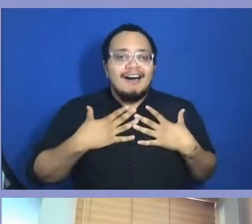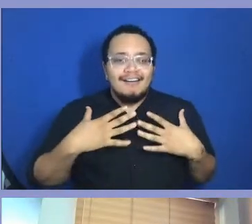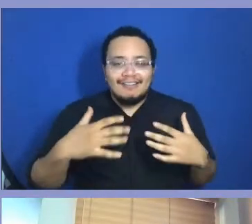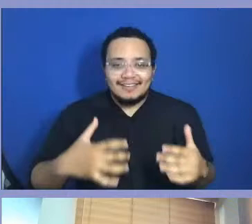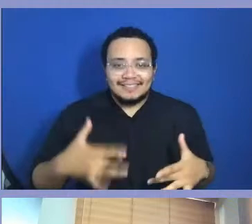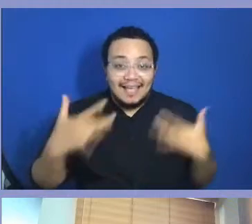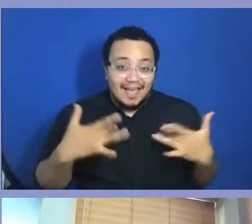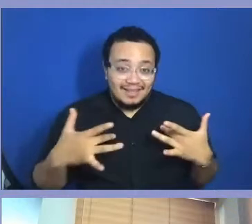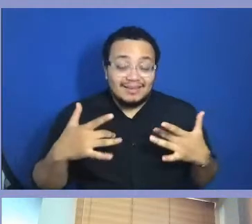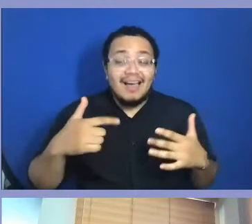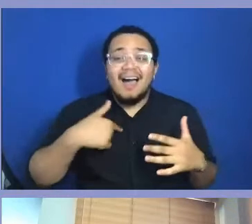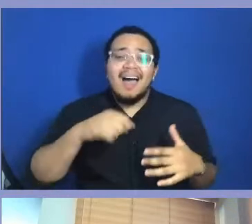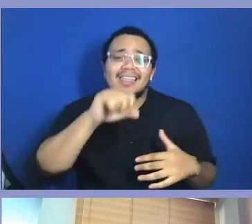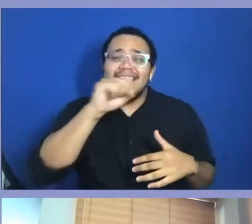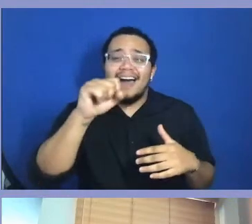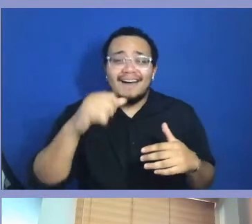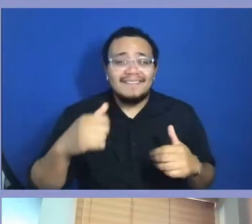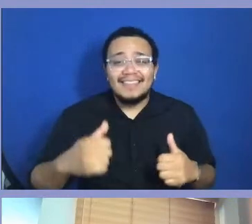dead people. Okay.